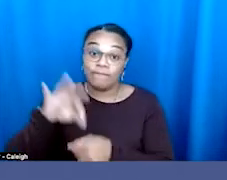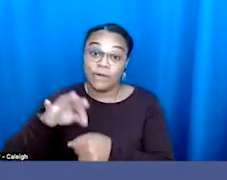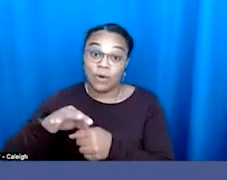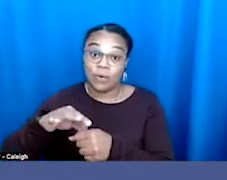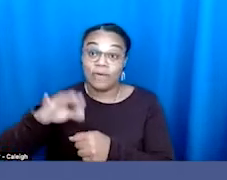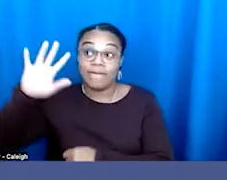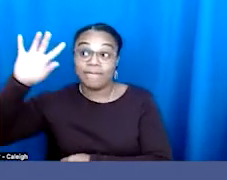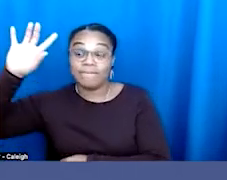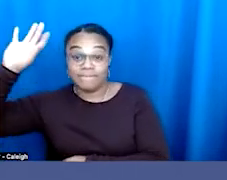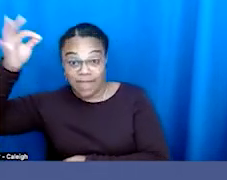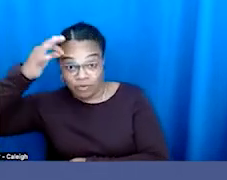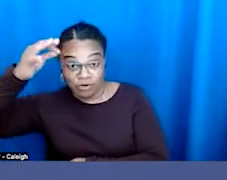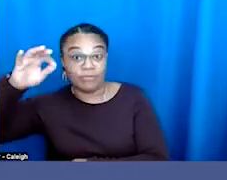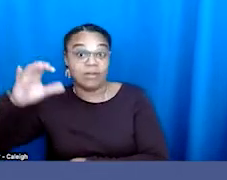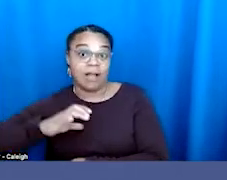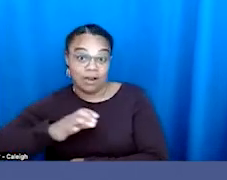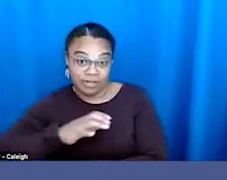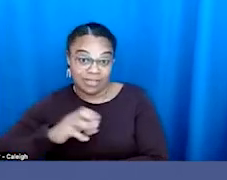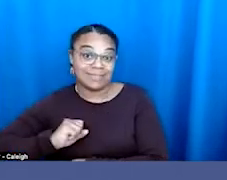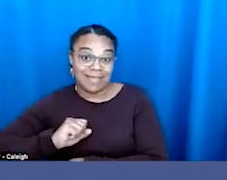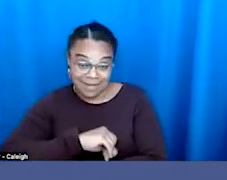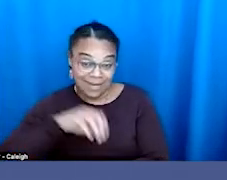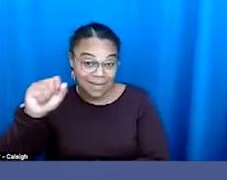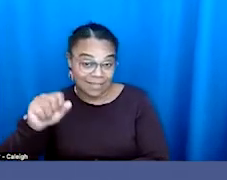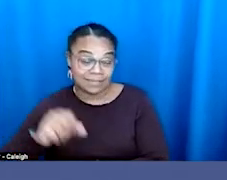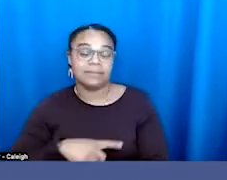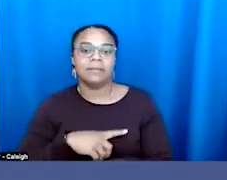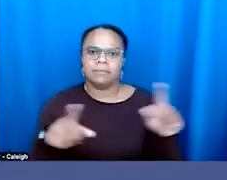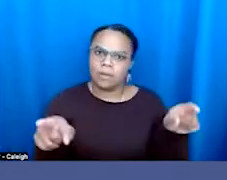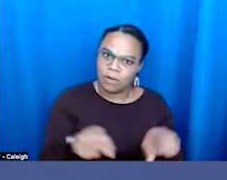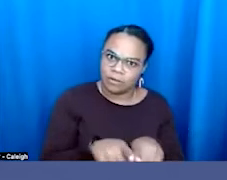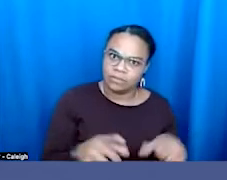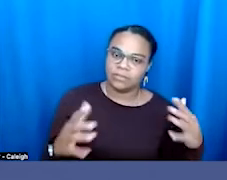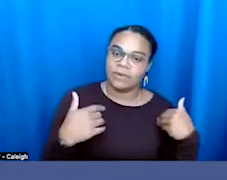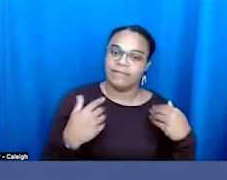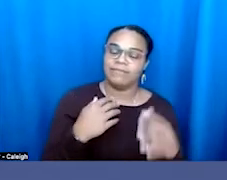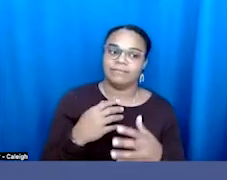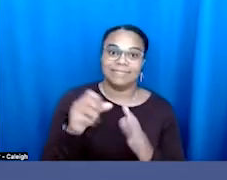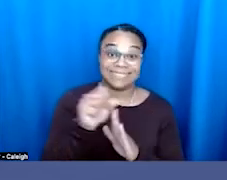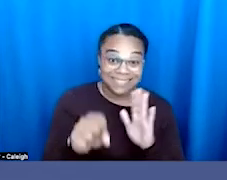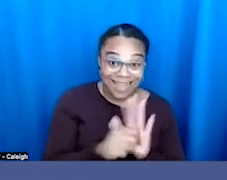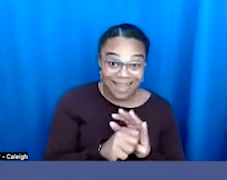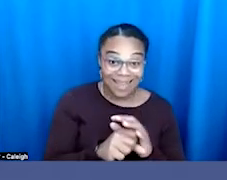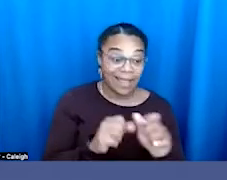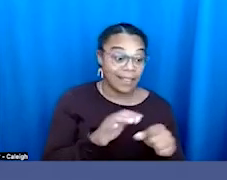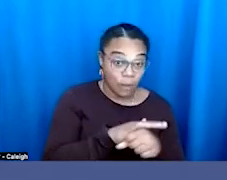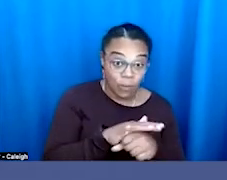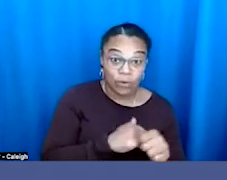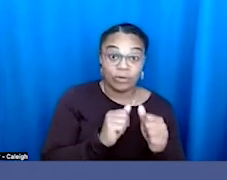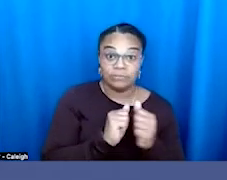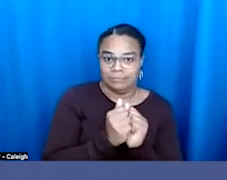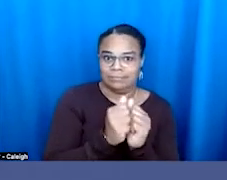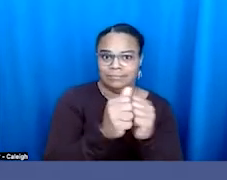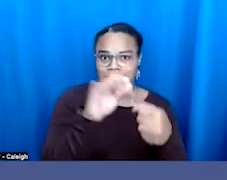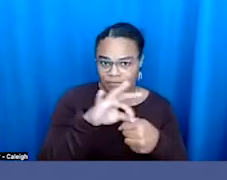Congress and Senate. Those get a lot of headlines. But there's all those state and local races that